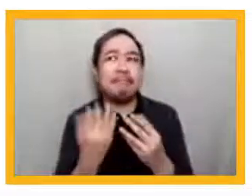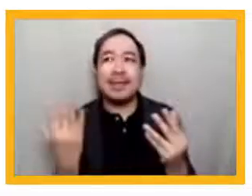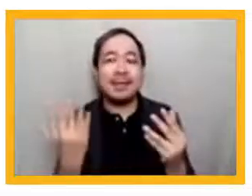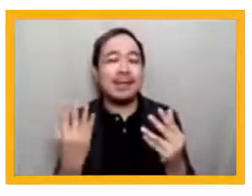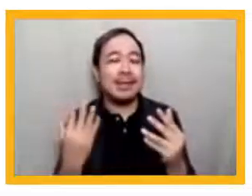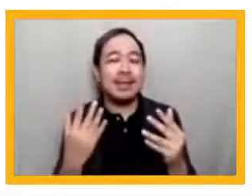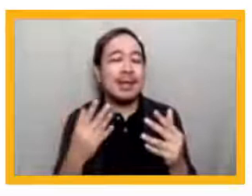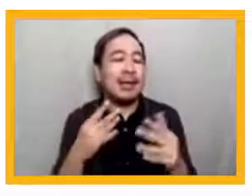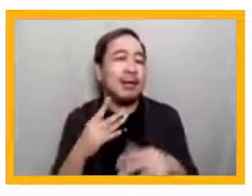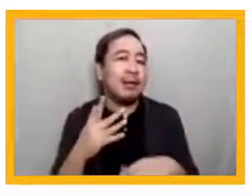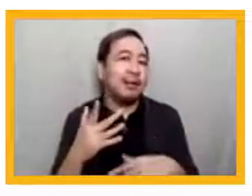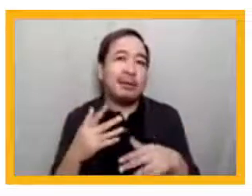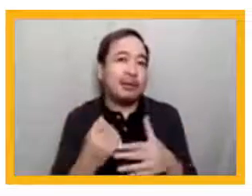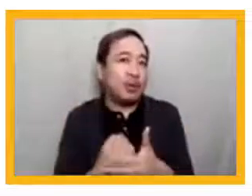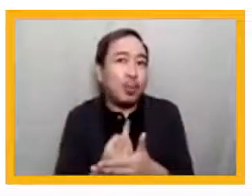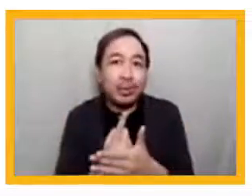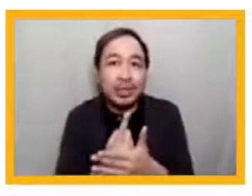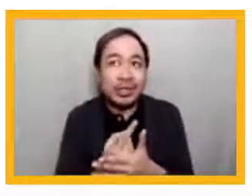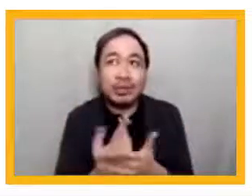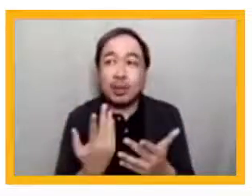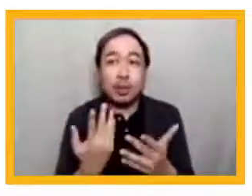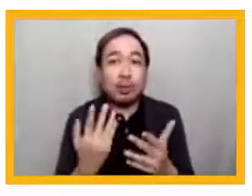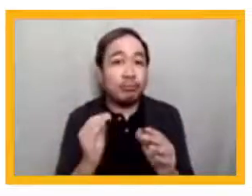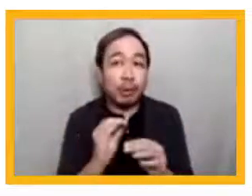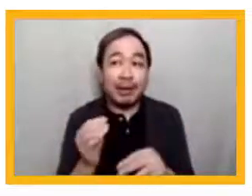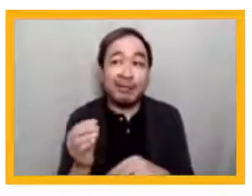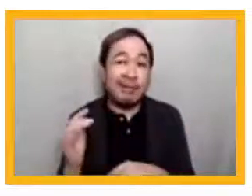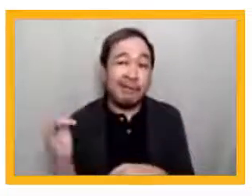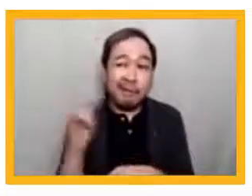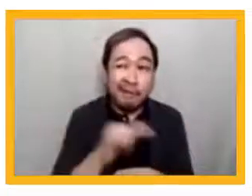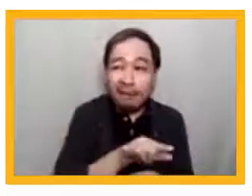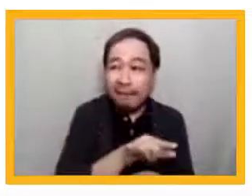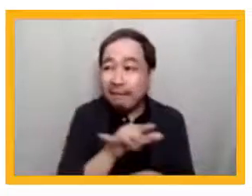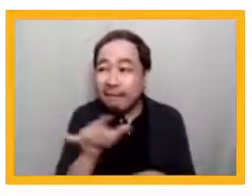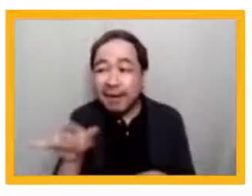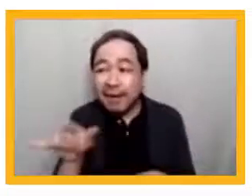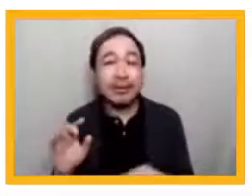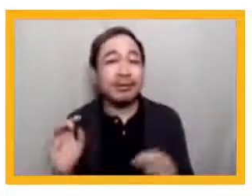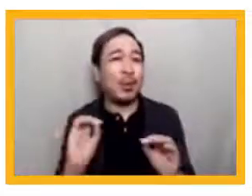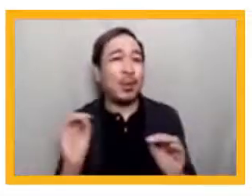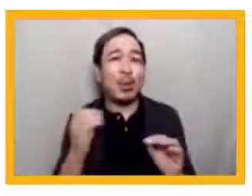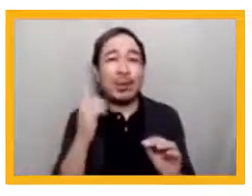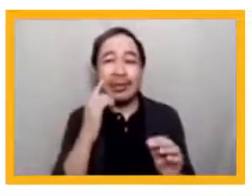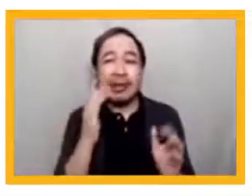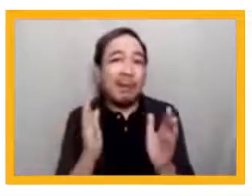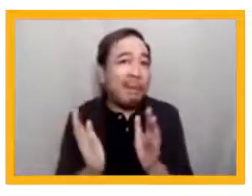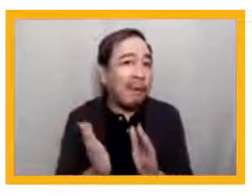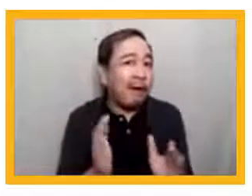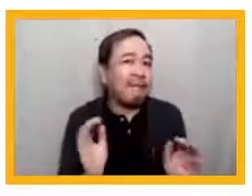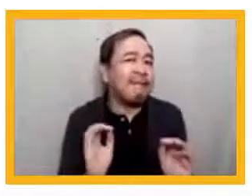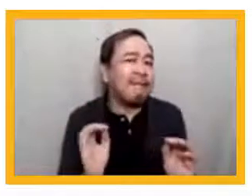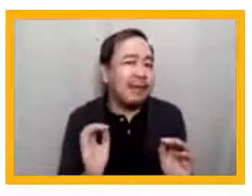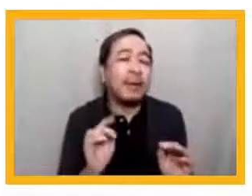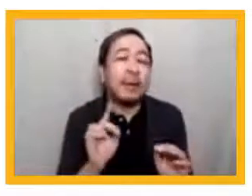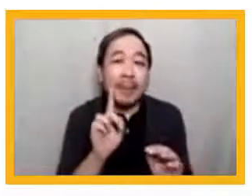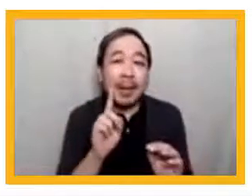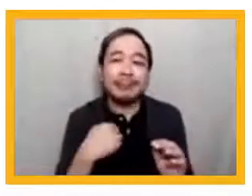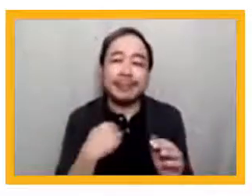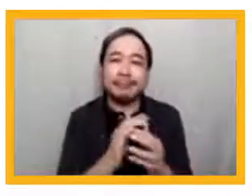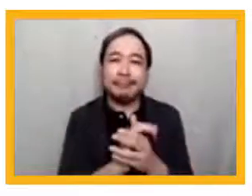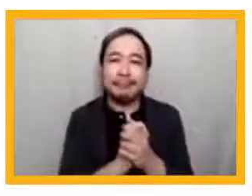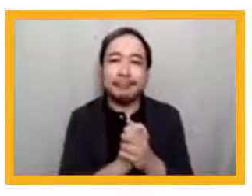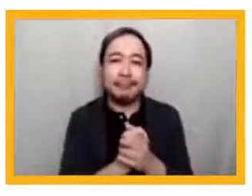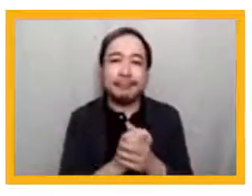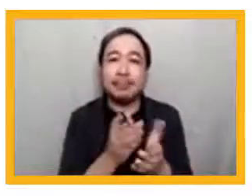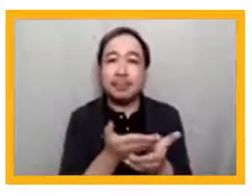time, travel, or other logistics. And as a consequence, I think I want to commend the organizers for putting